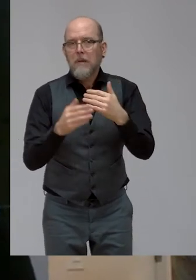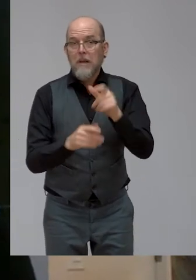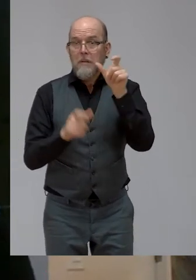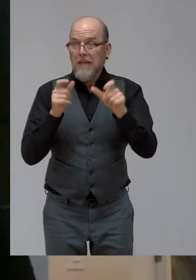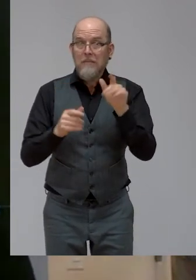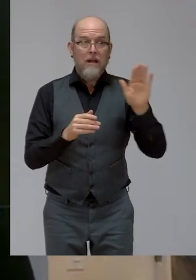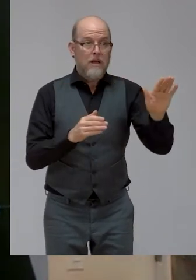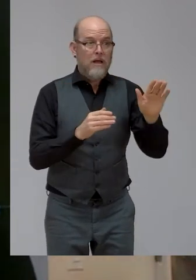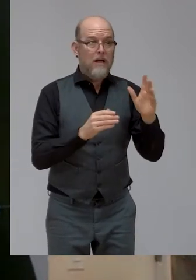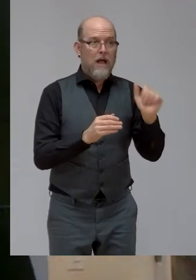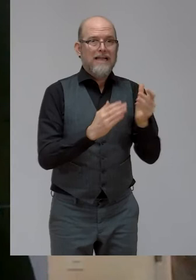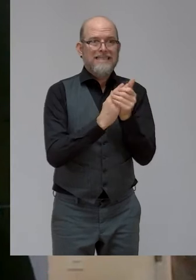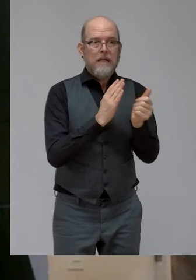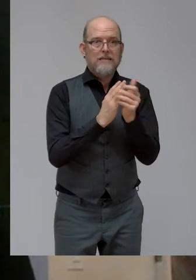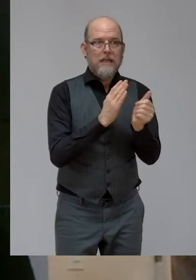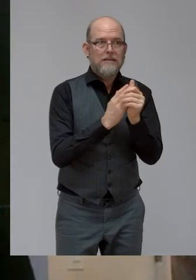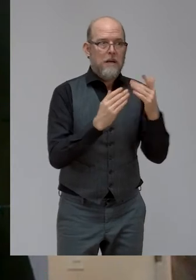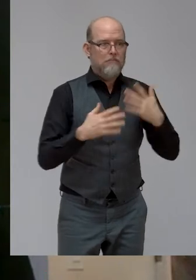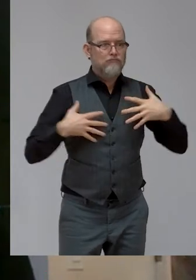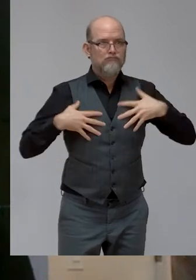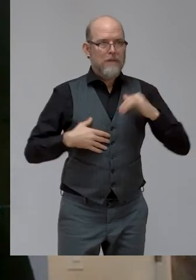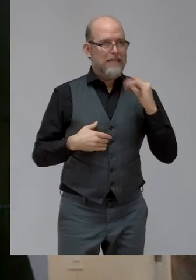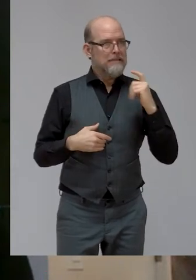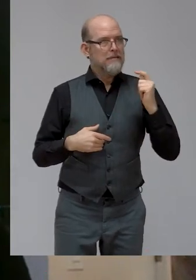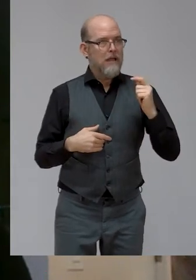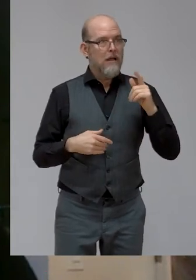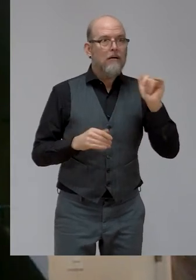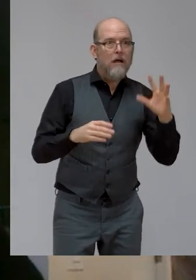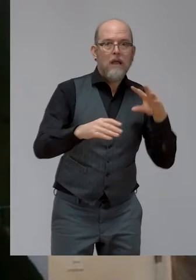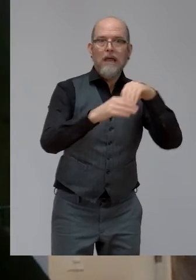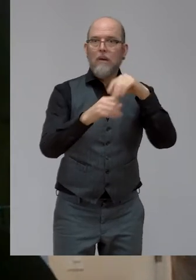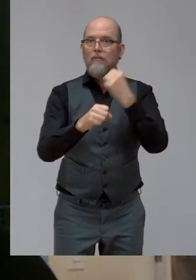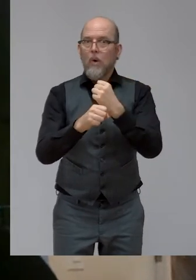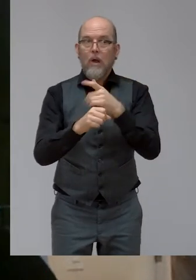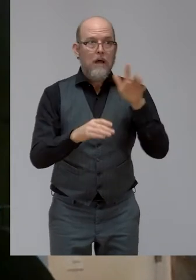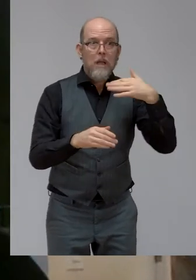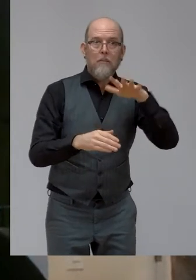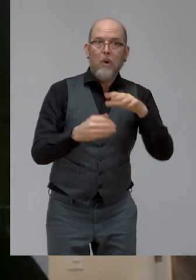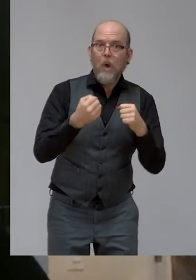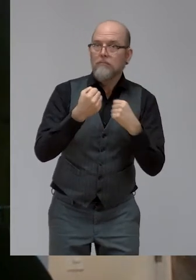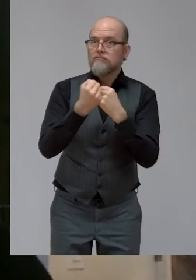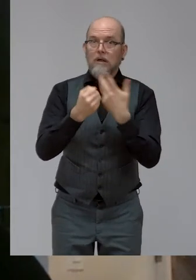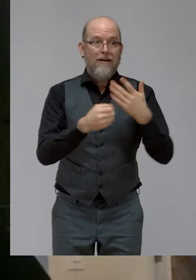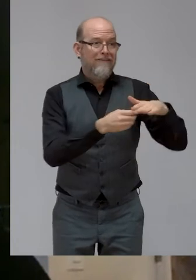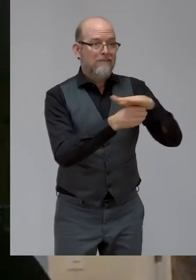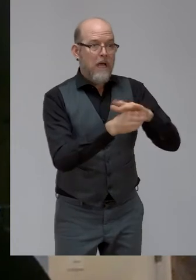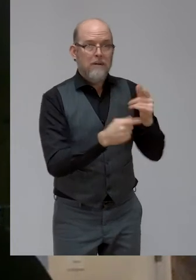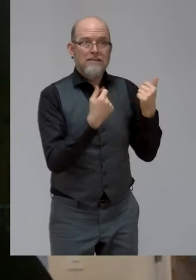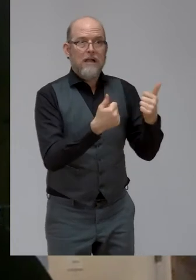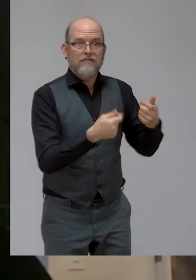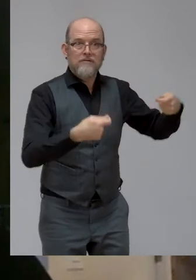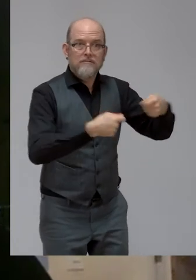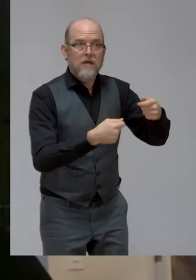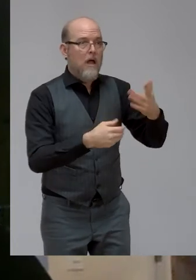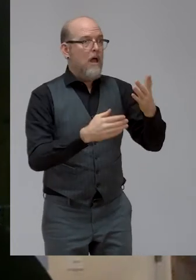placed where possible to contribute to society. And so again, while this pandemic has created